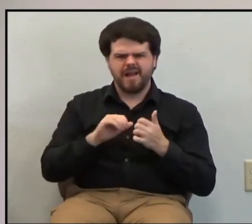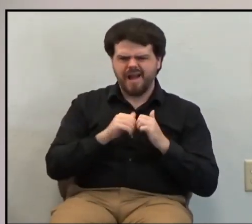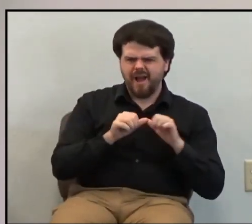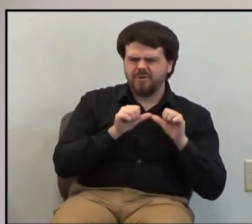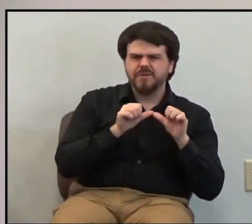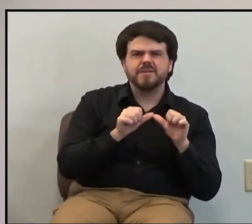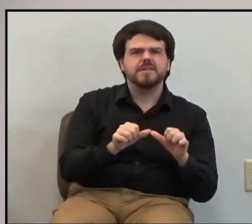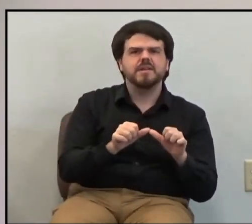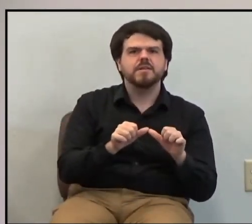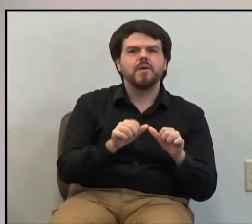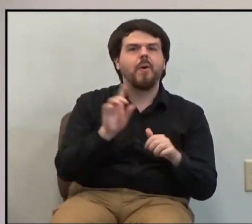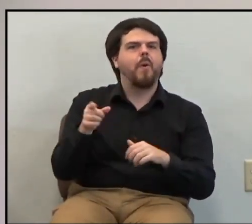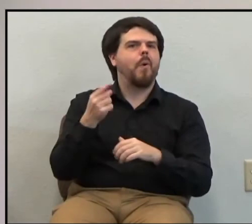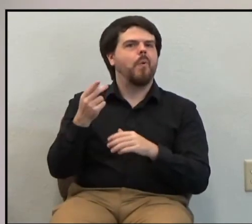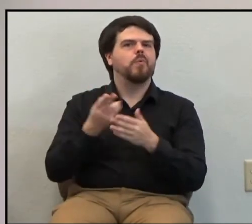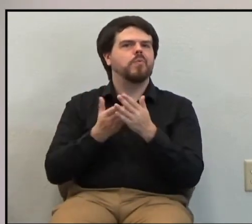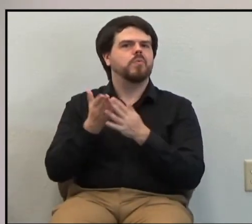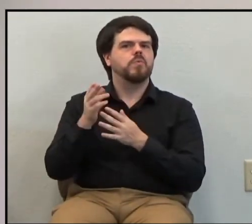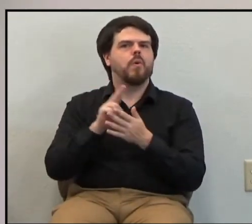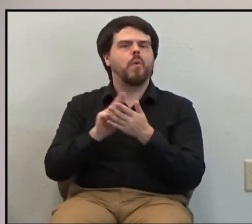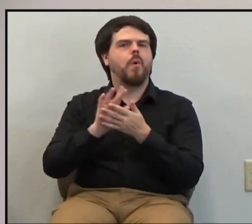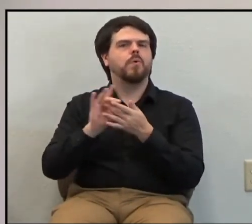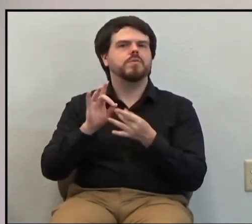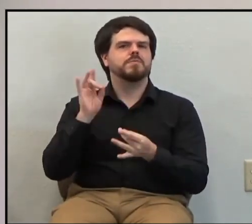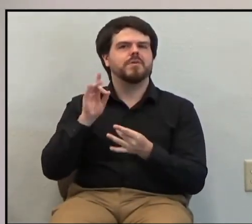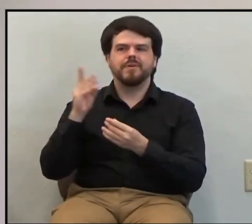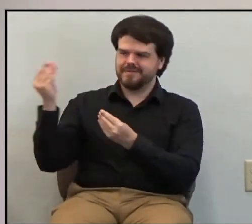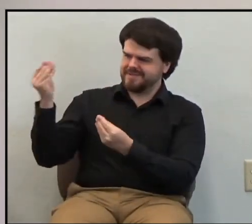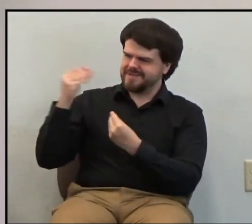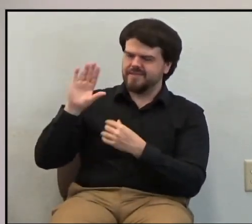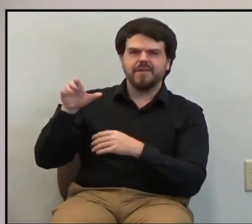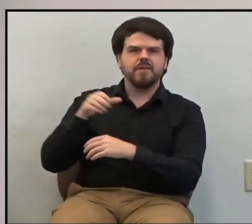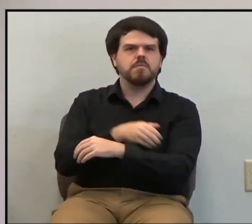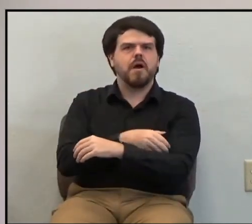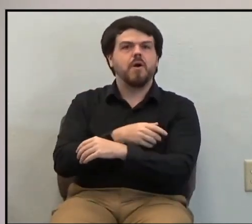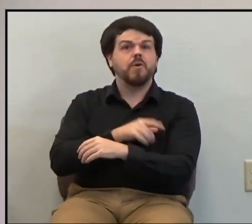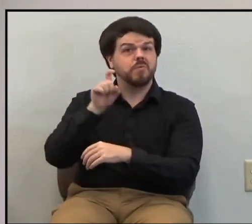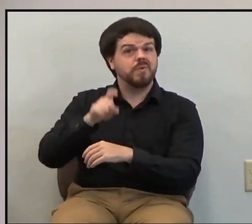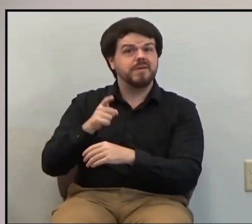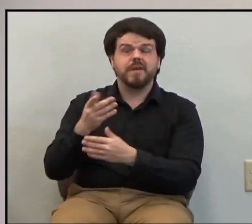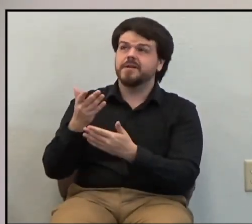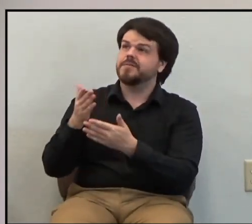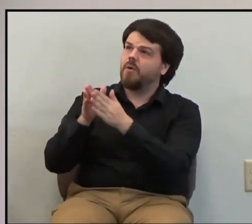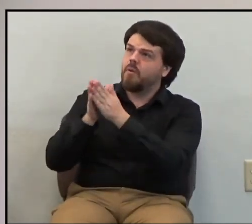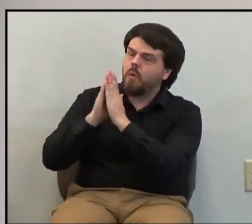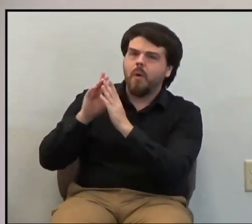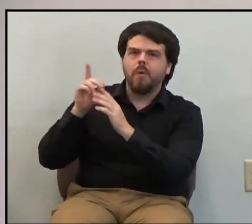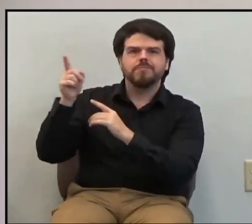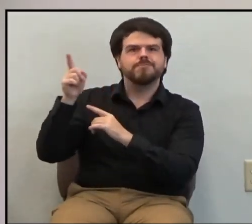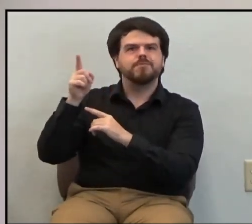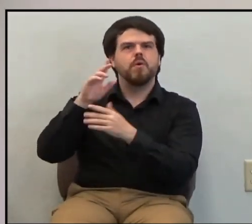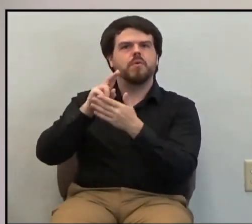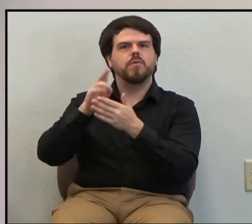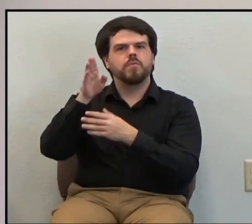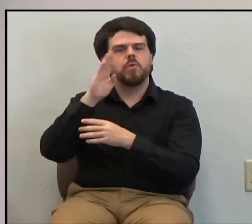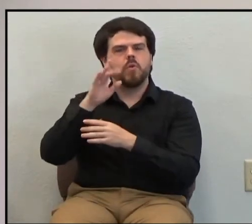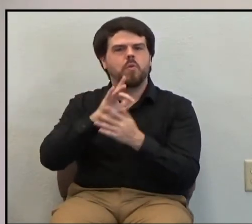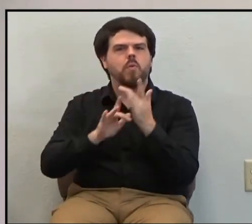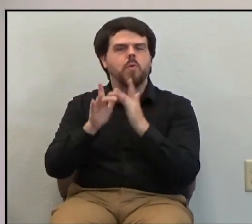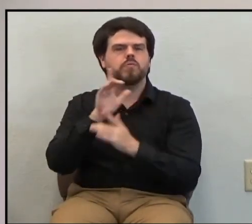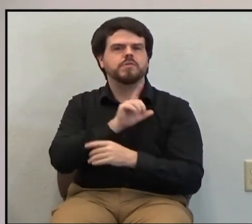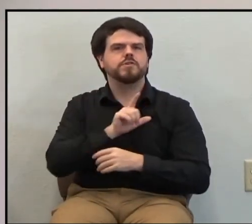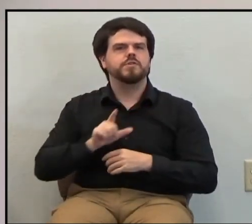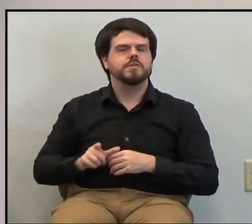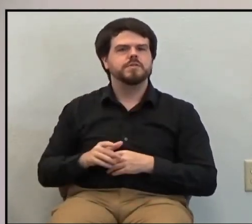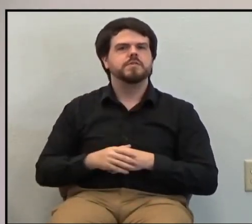continue? Only by the Holy Spirit empowering us. And we need to call upon the Lord Jesus to give us the Spirit to do it, and then